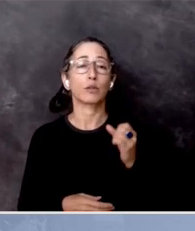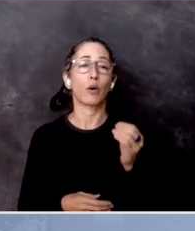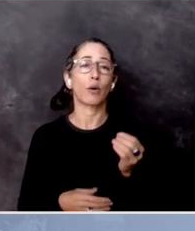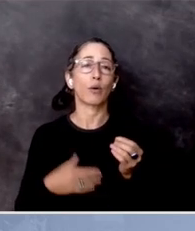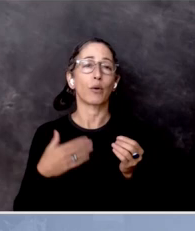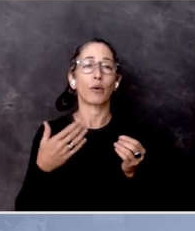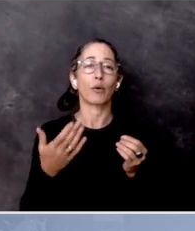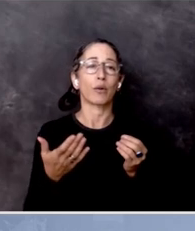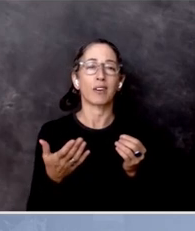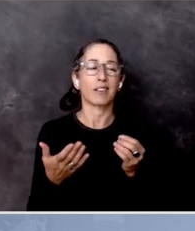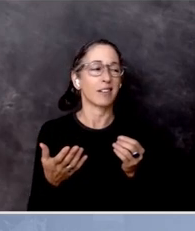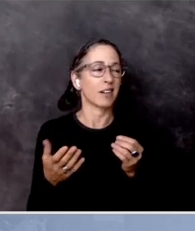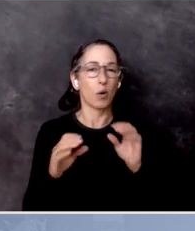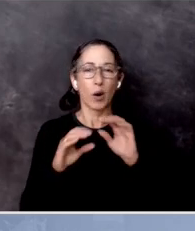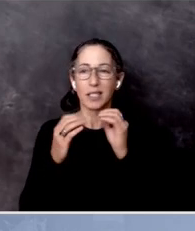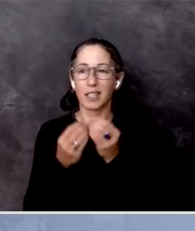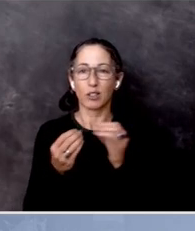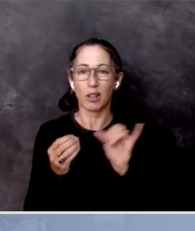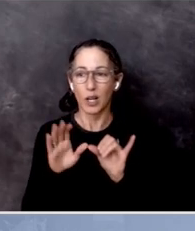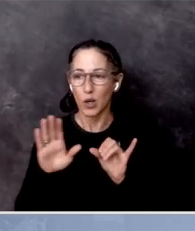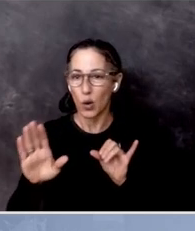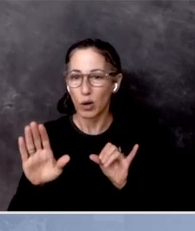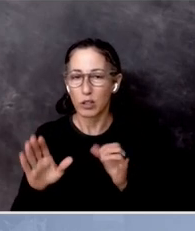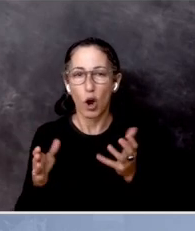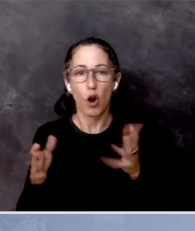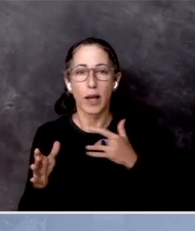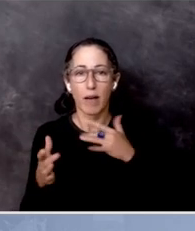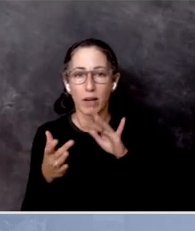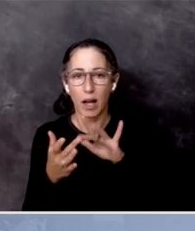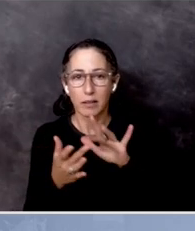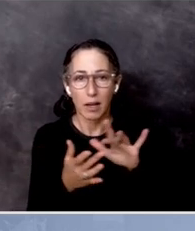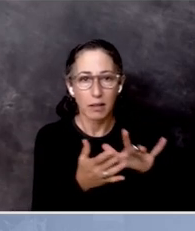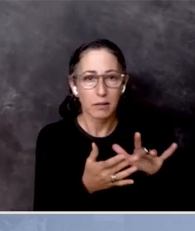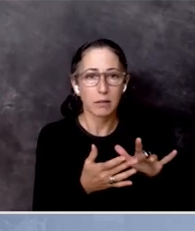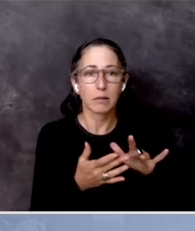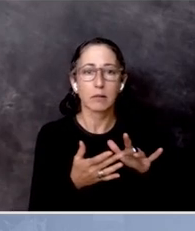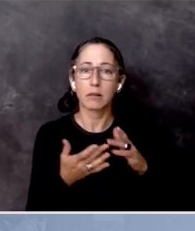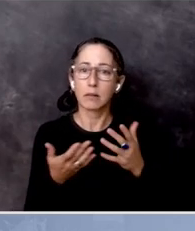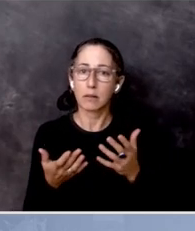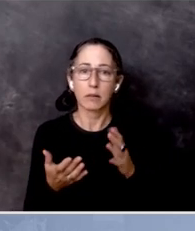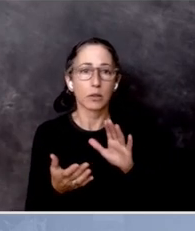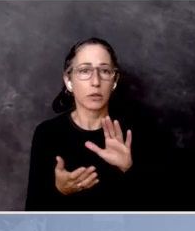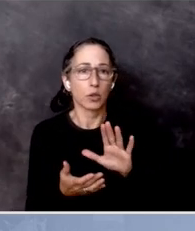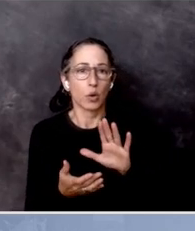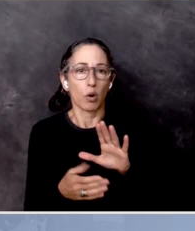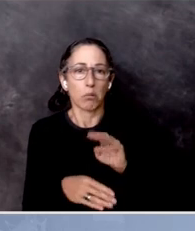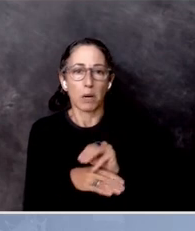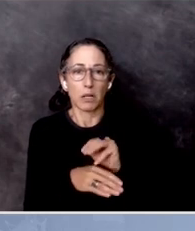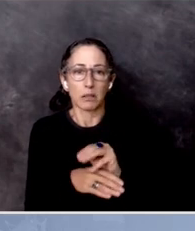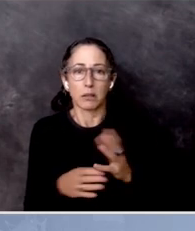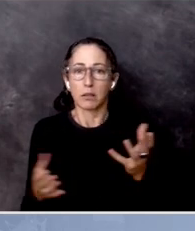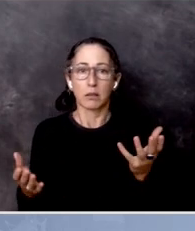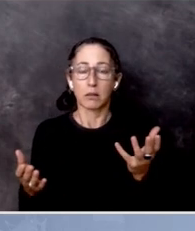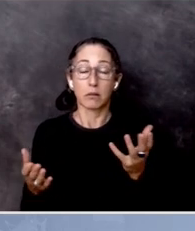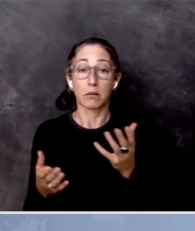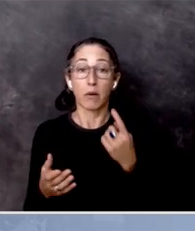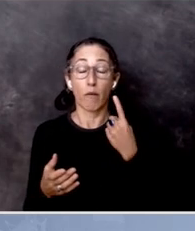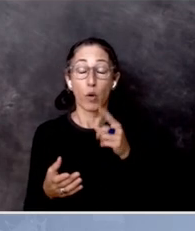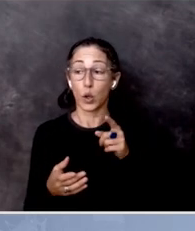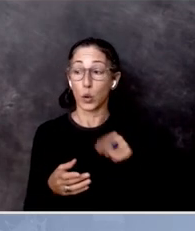already have contacts. Let's take your mosque. For you to